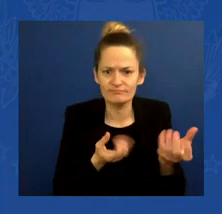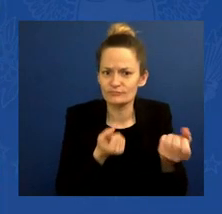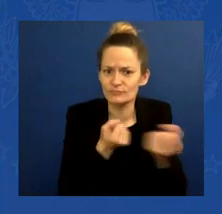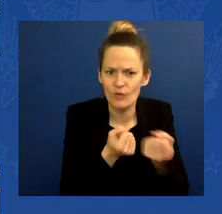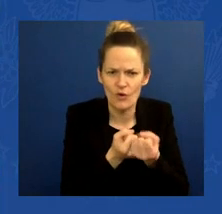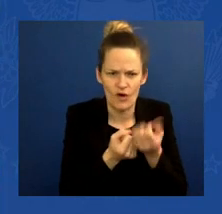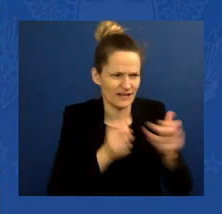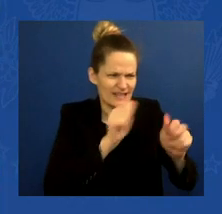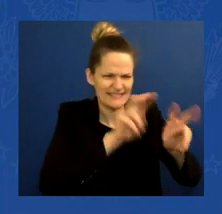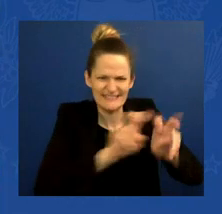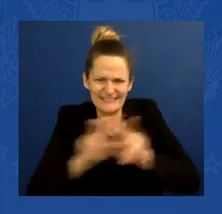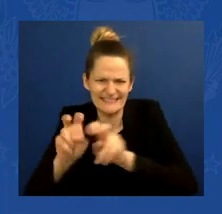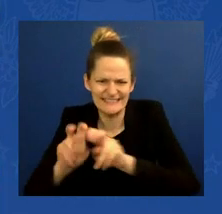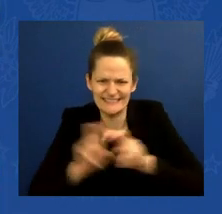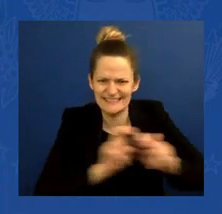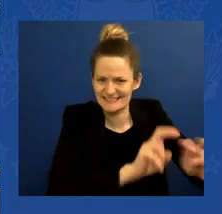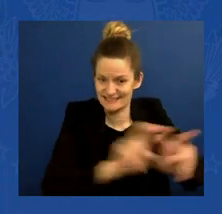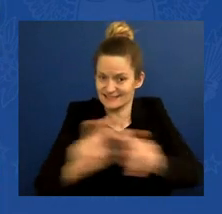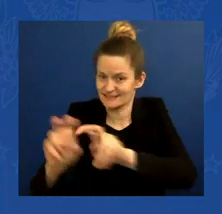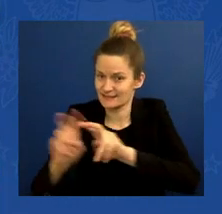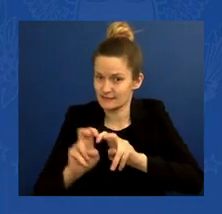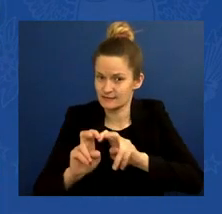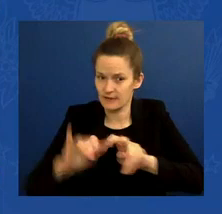And together with our allies and partners,